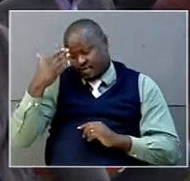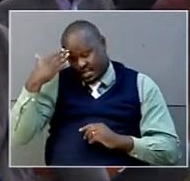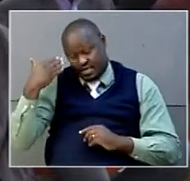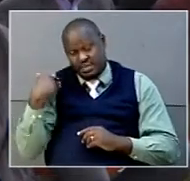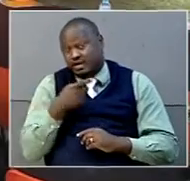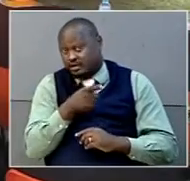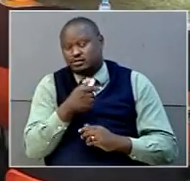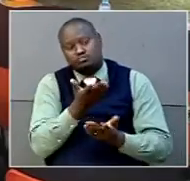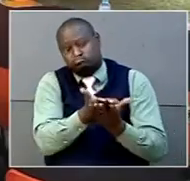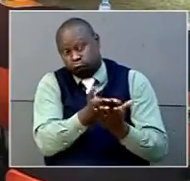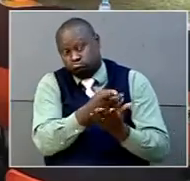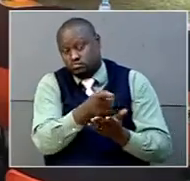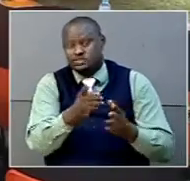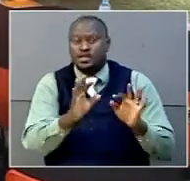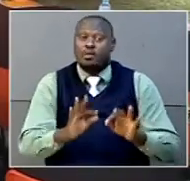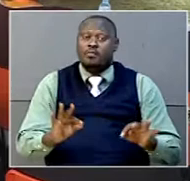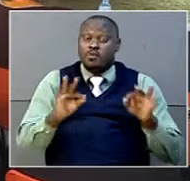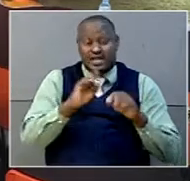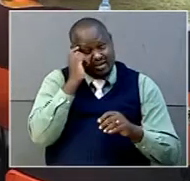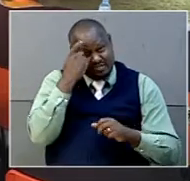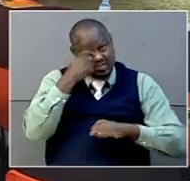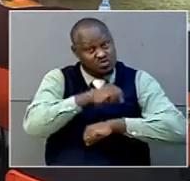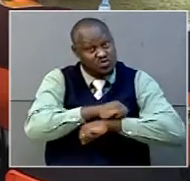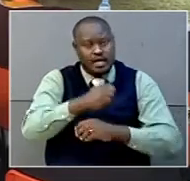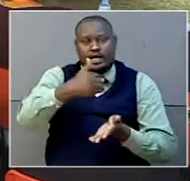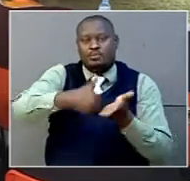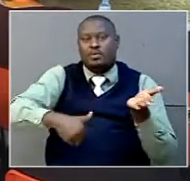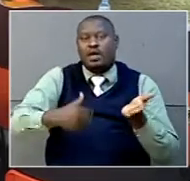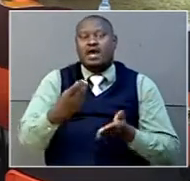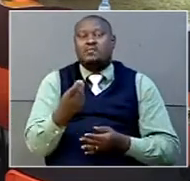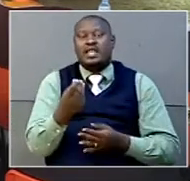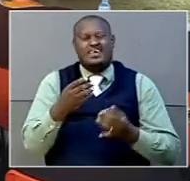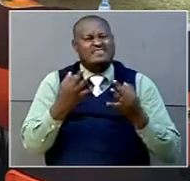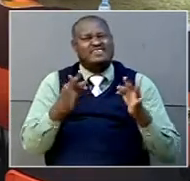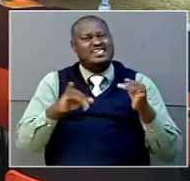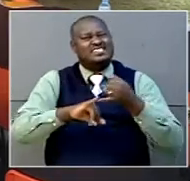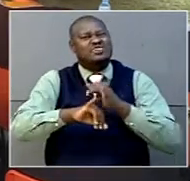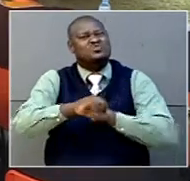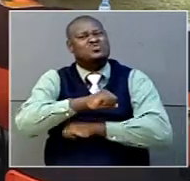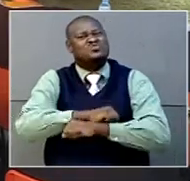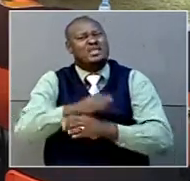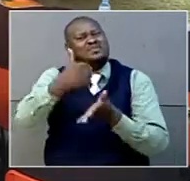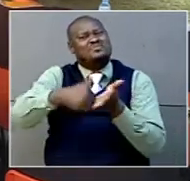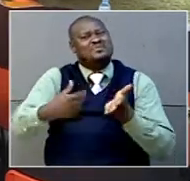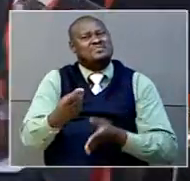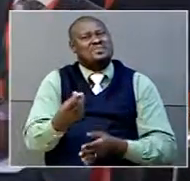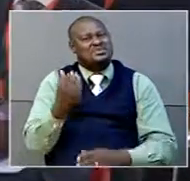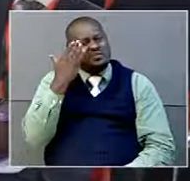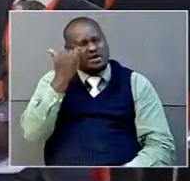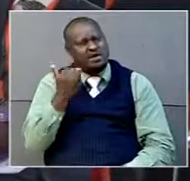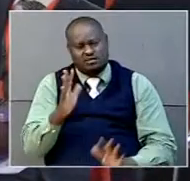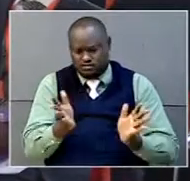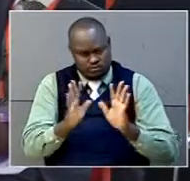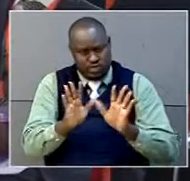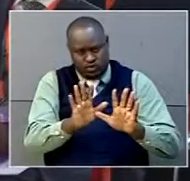from government-aided schools to stop charging fees in universal education institutions where education is meant to be